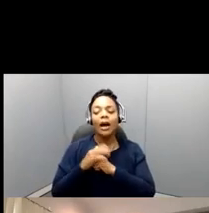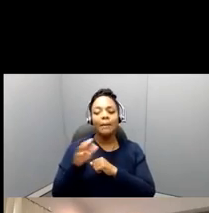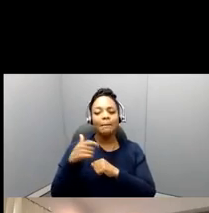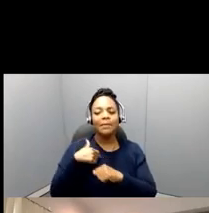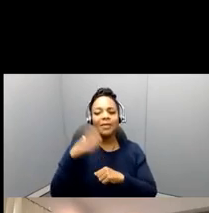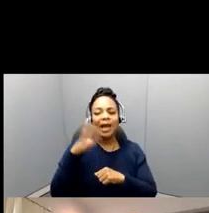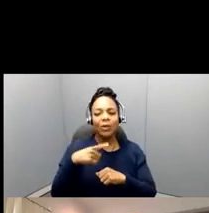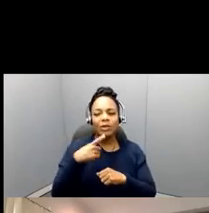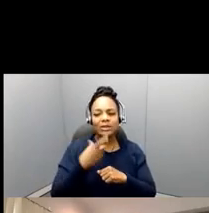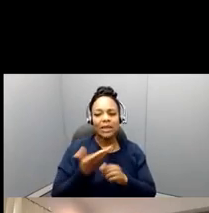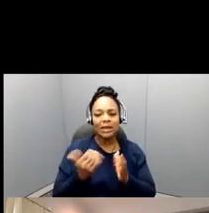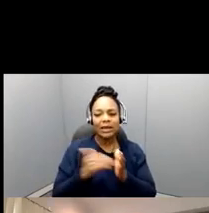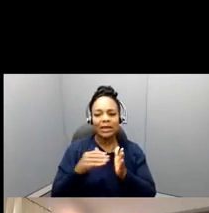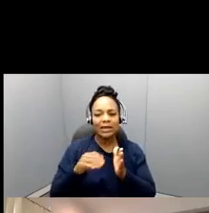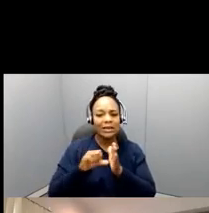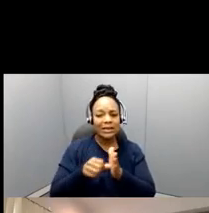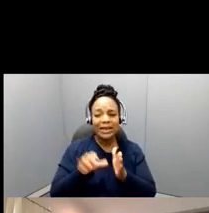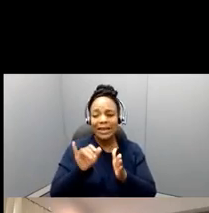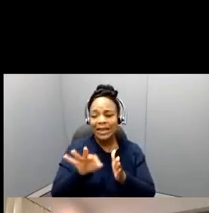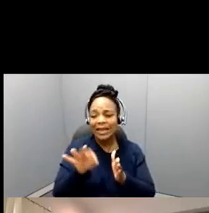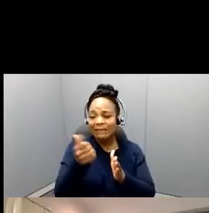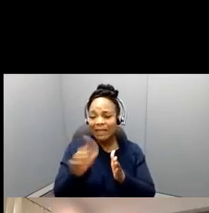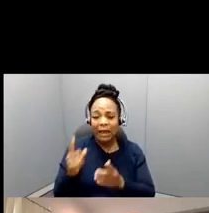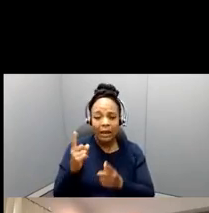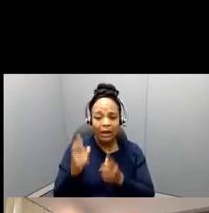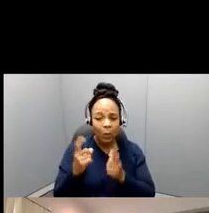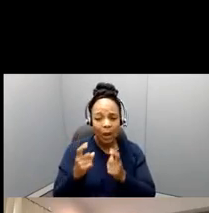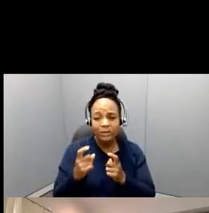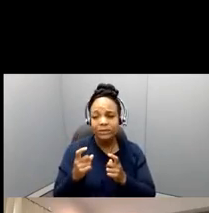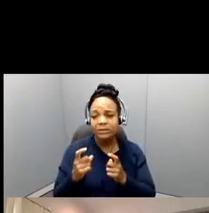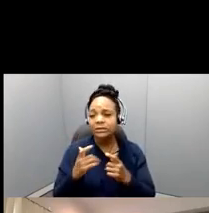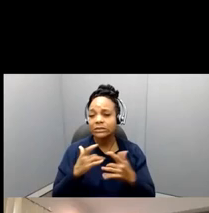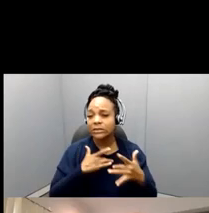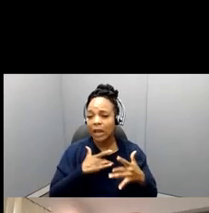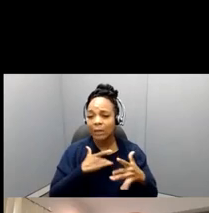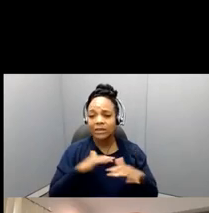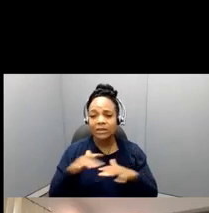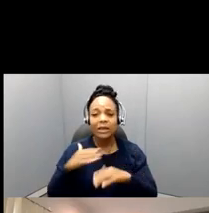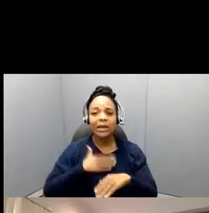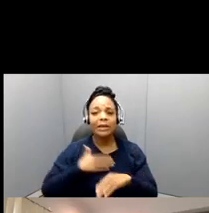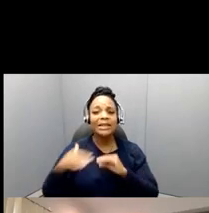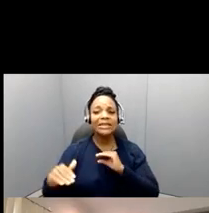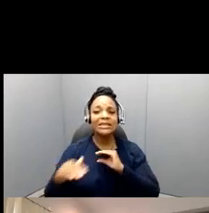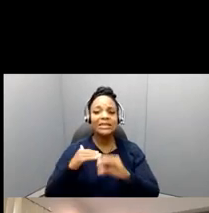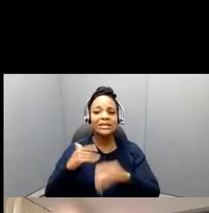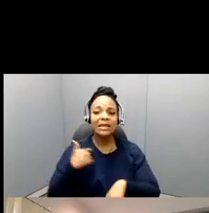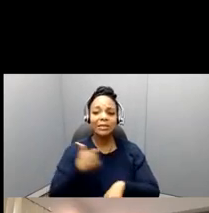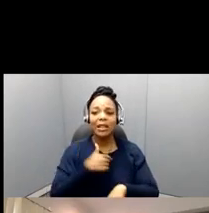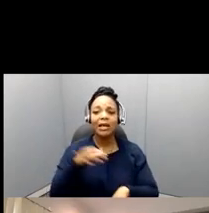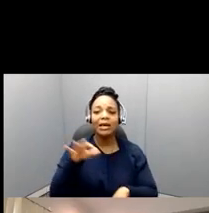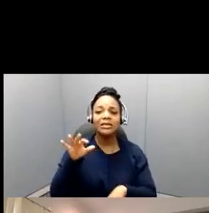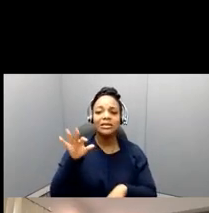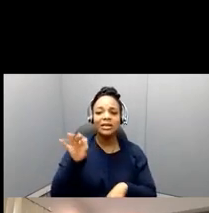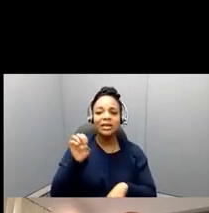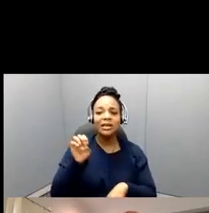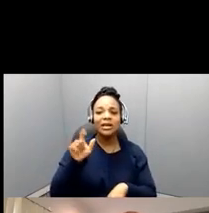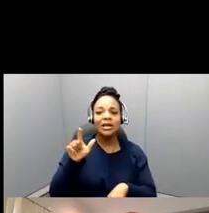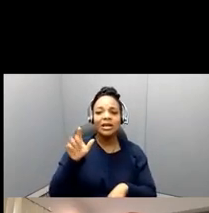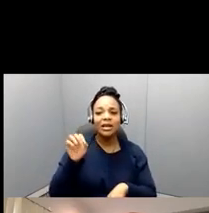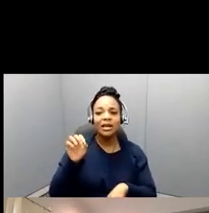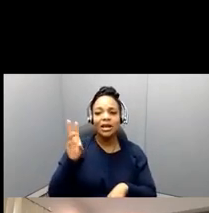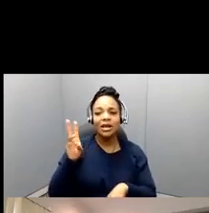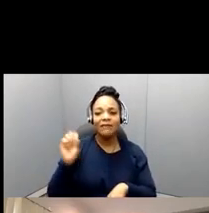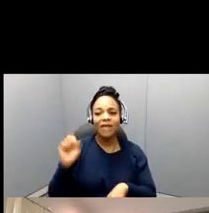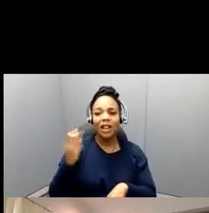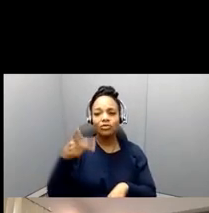if you have any questions, there is, you can email us at fellowships at aera.net, that's the easiest way to